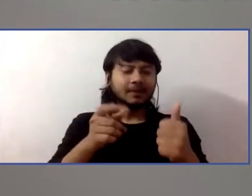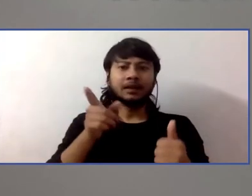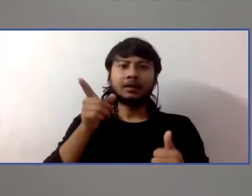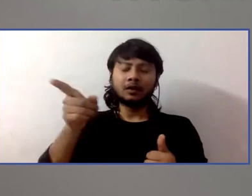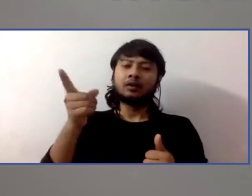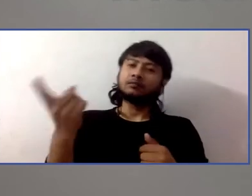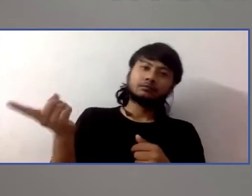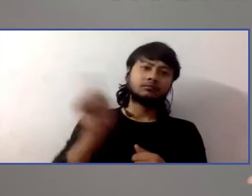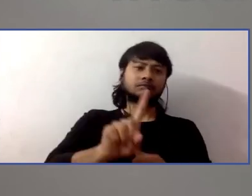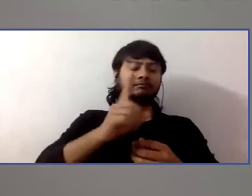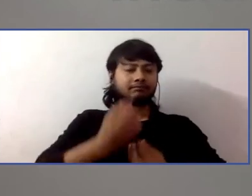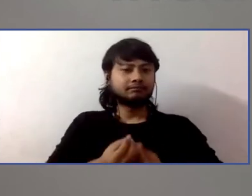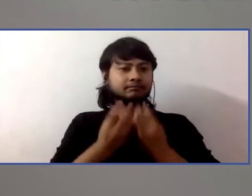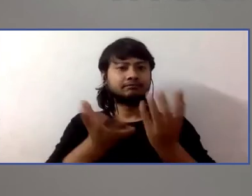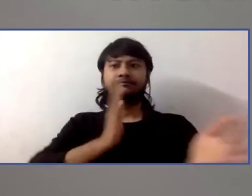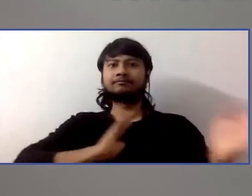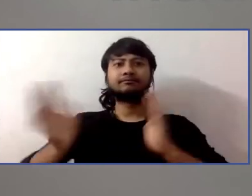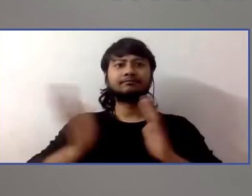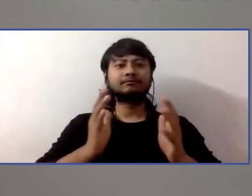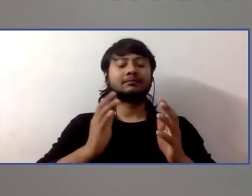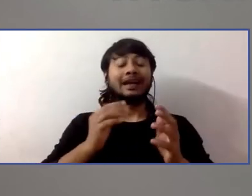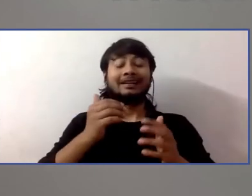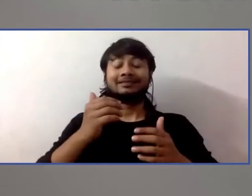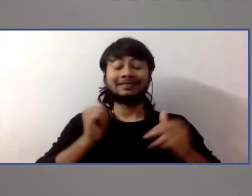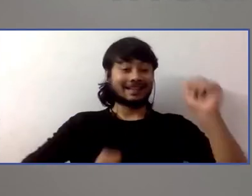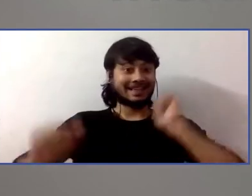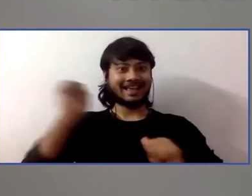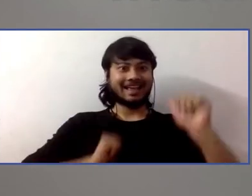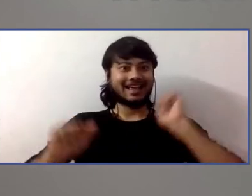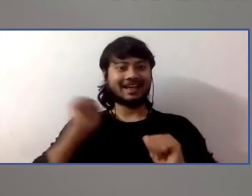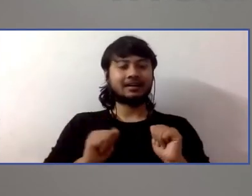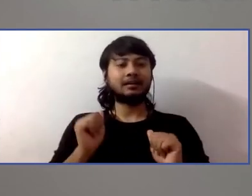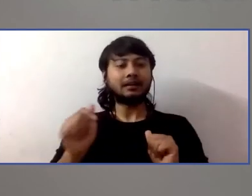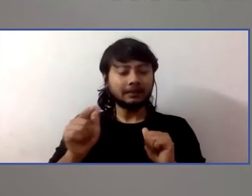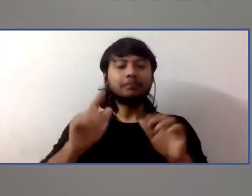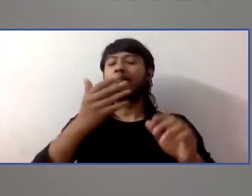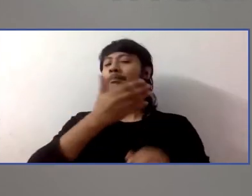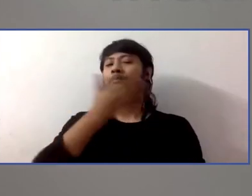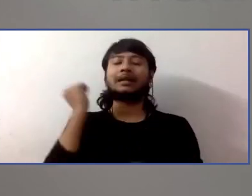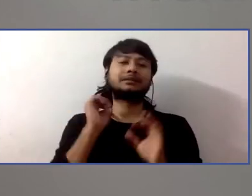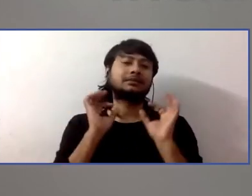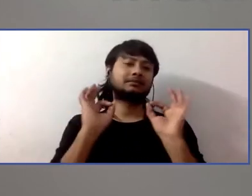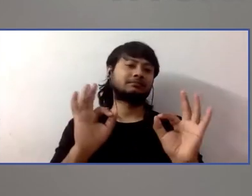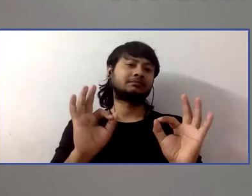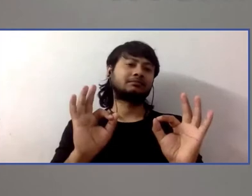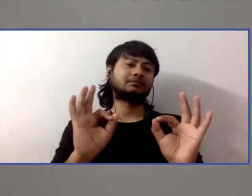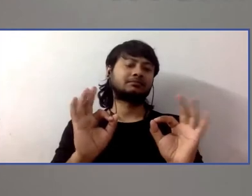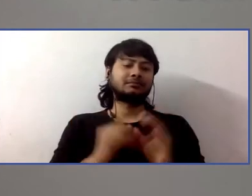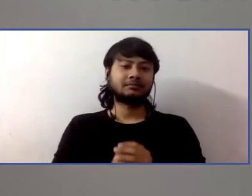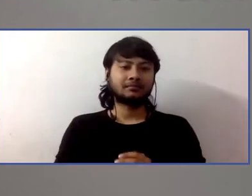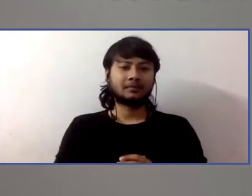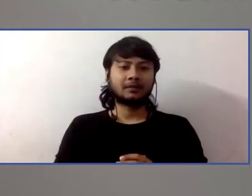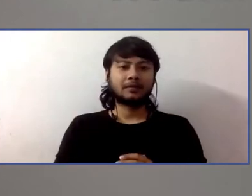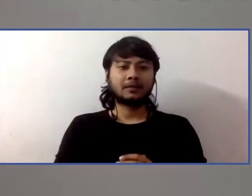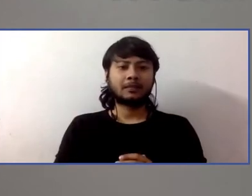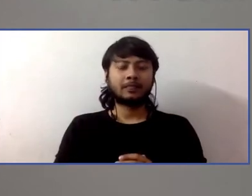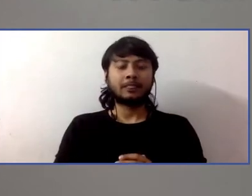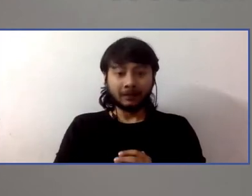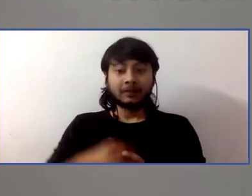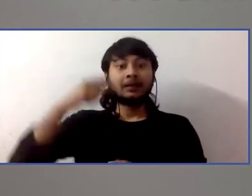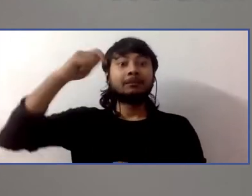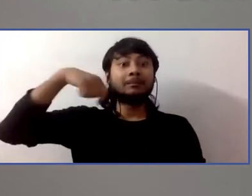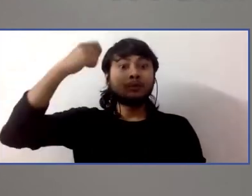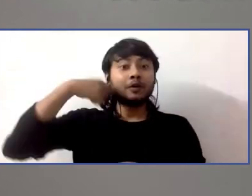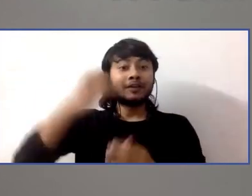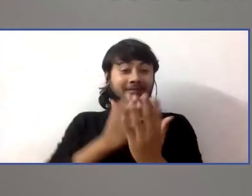way that really couldn't be reproduced in any other way. What was really amazing about making the film was we also documented